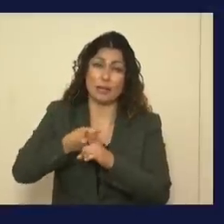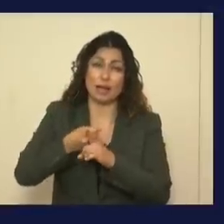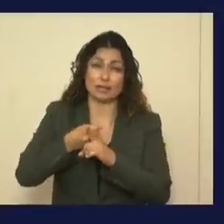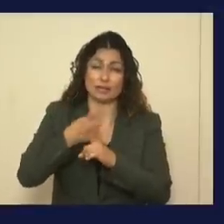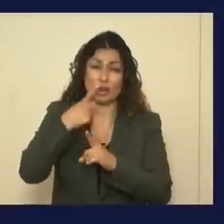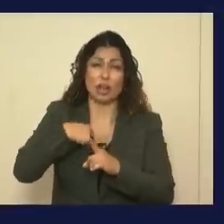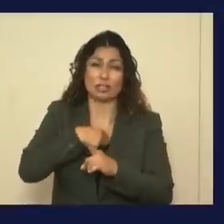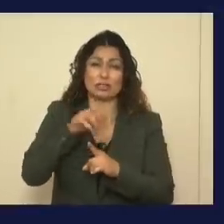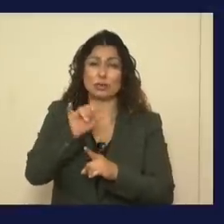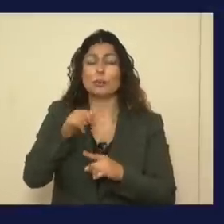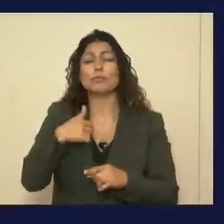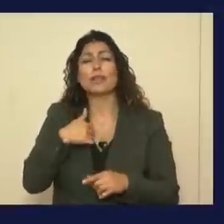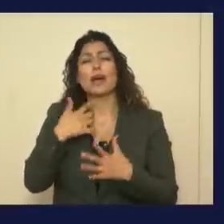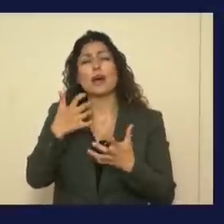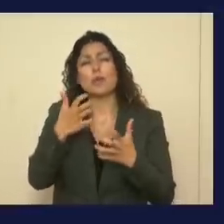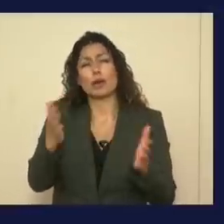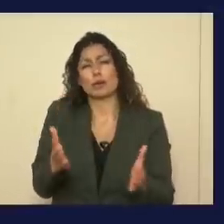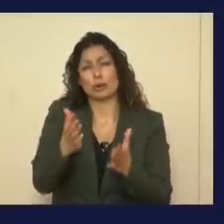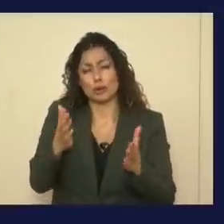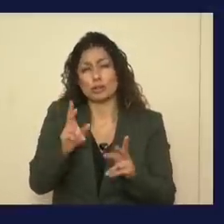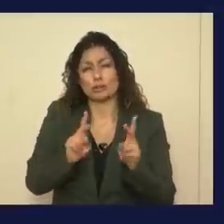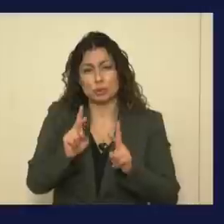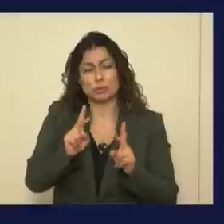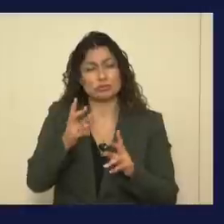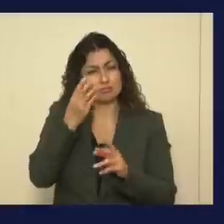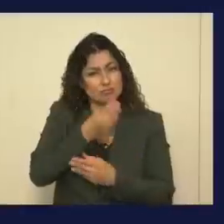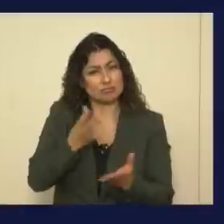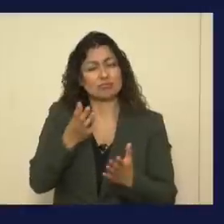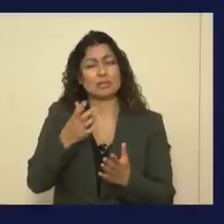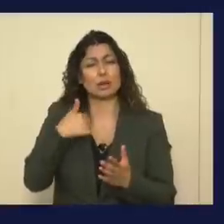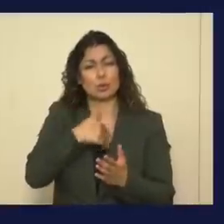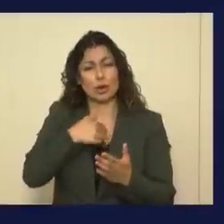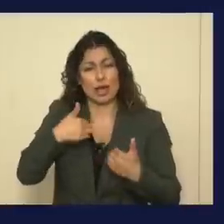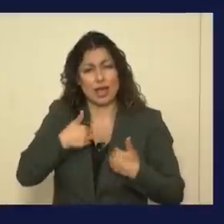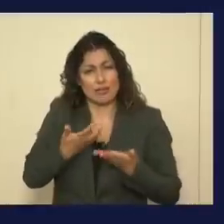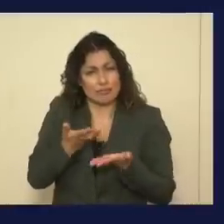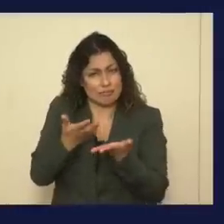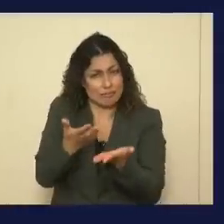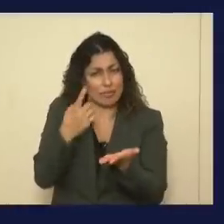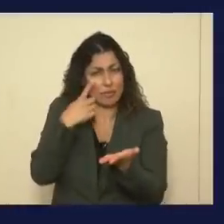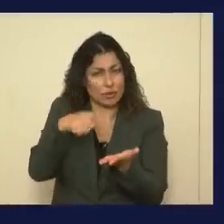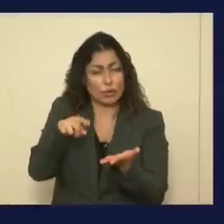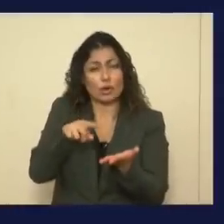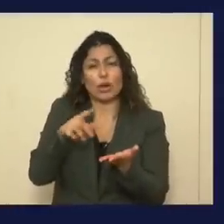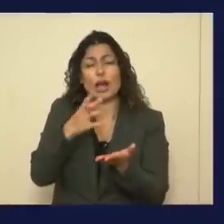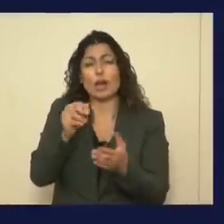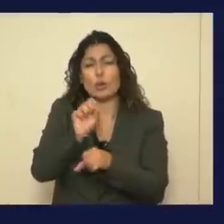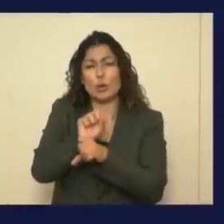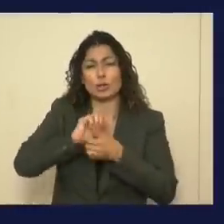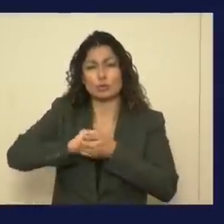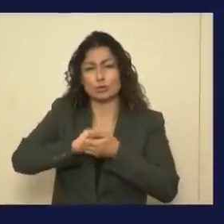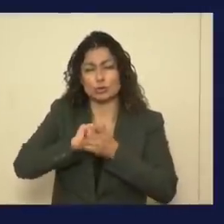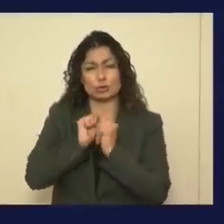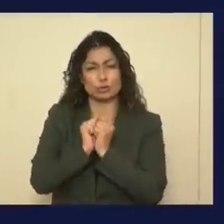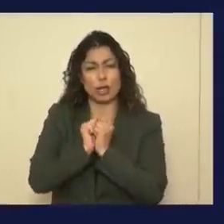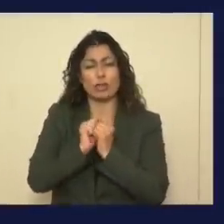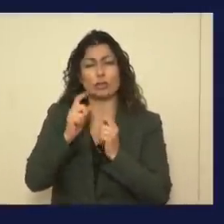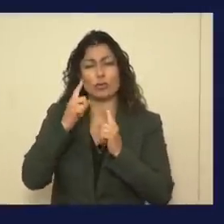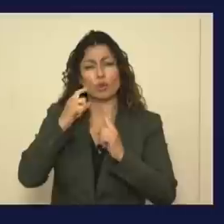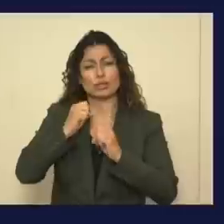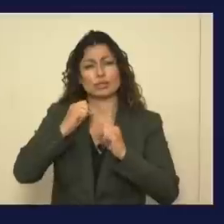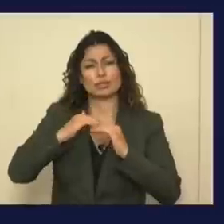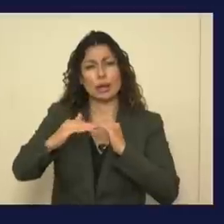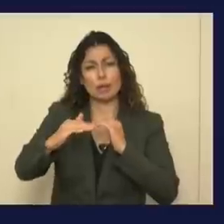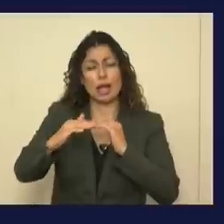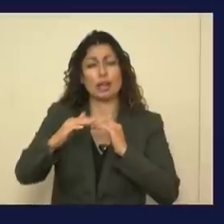want folks to be encouraged by this, and I want us to all work together to stabilize the economic downturn in this